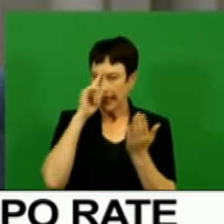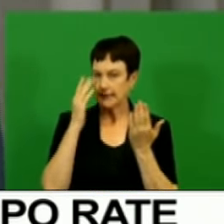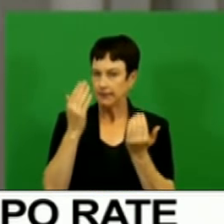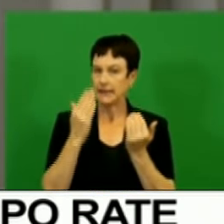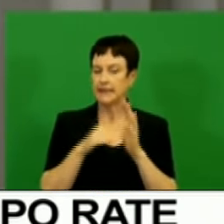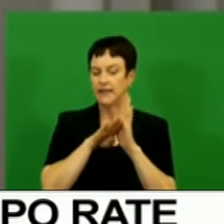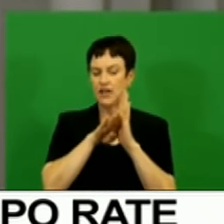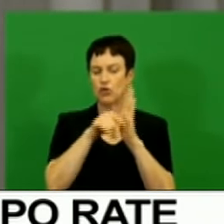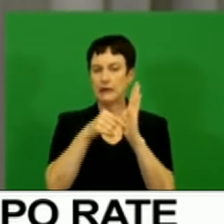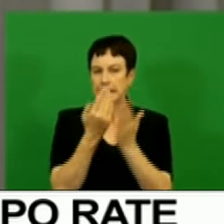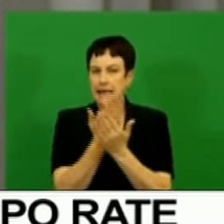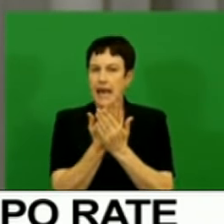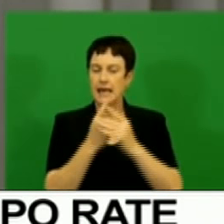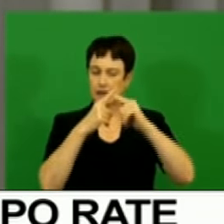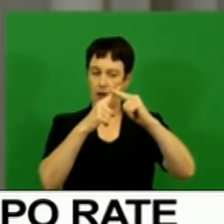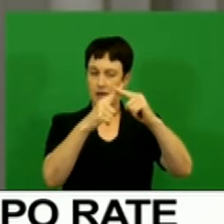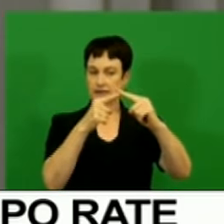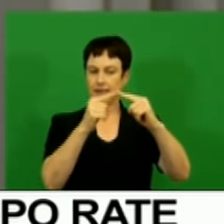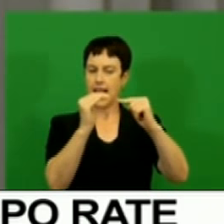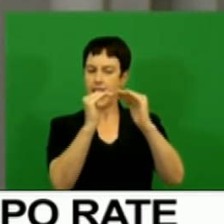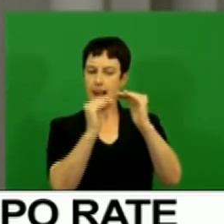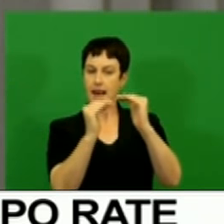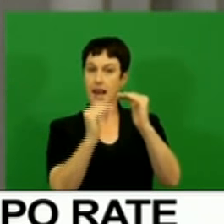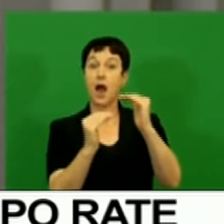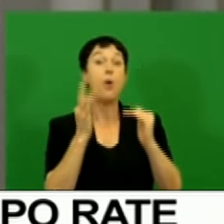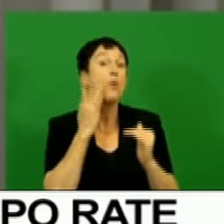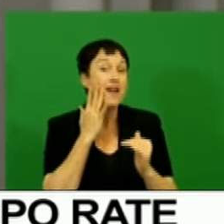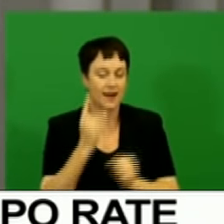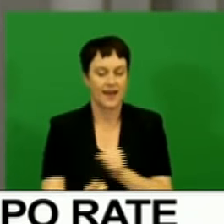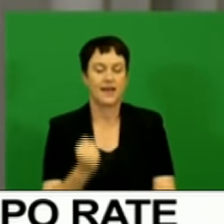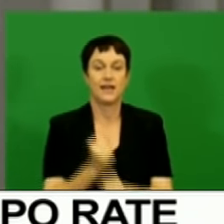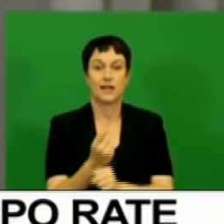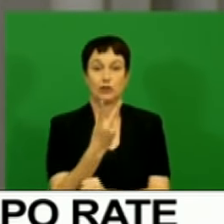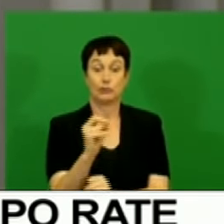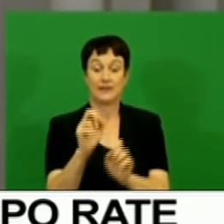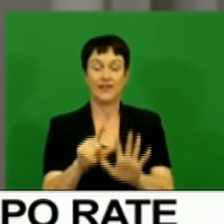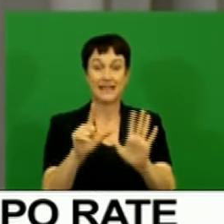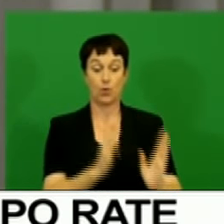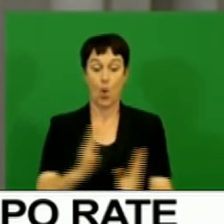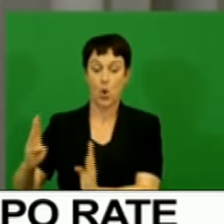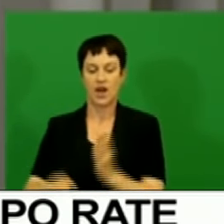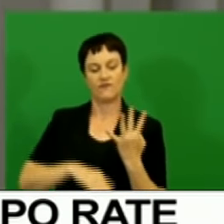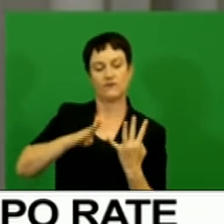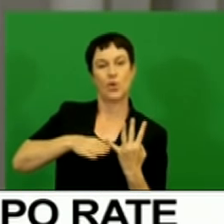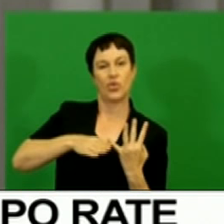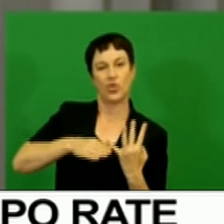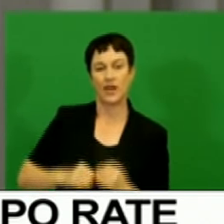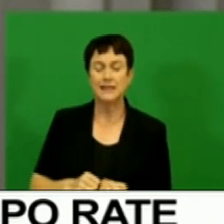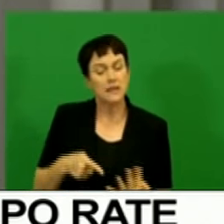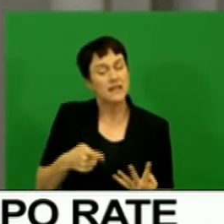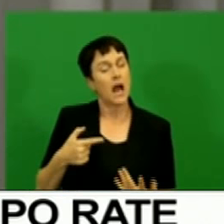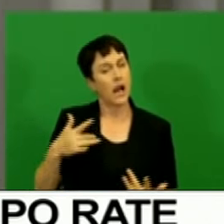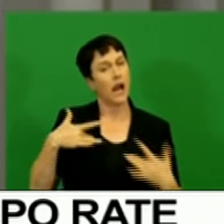within the target range in the final quarter of 2017. While this is a cause for concern,